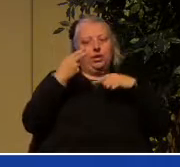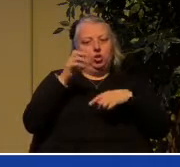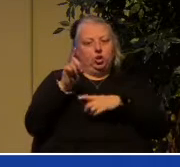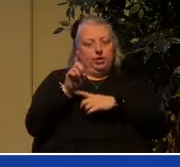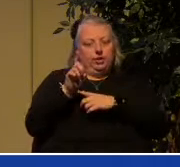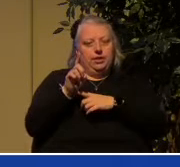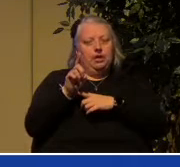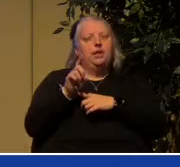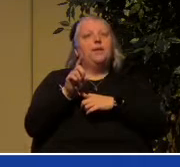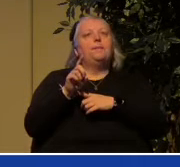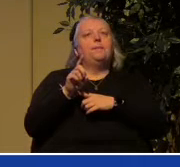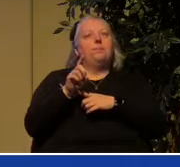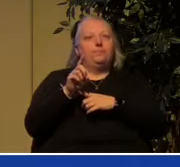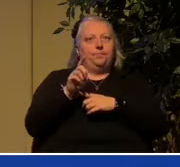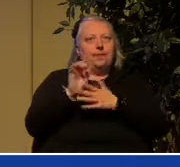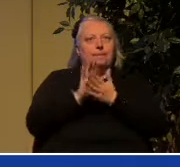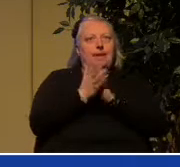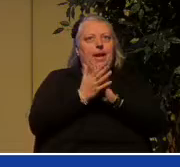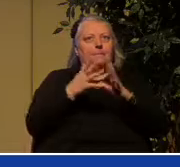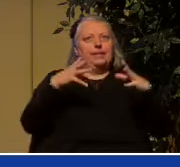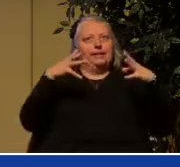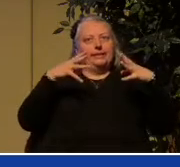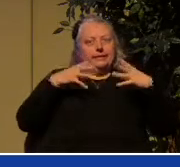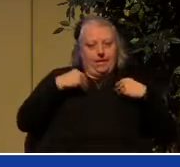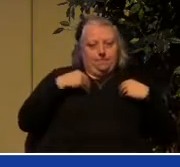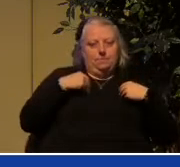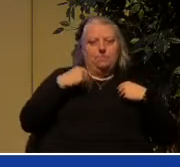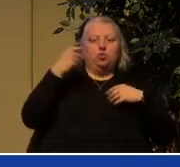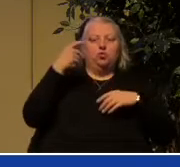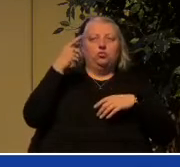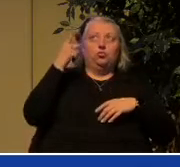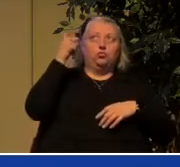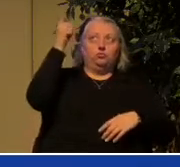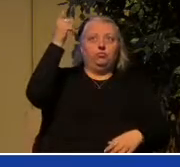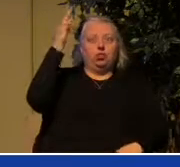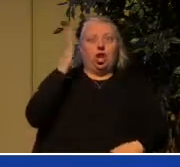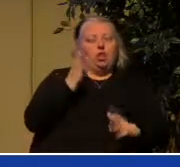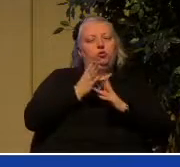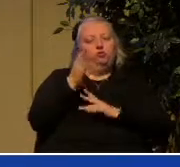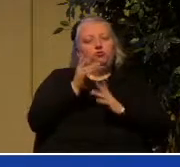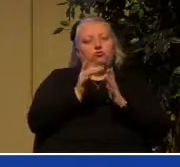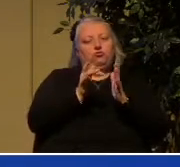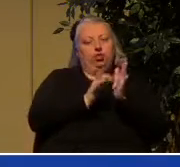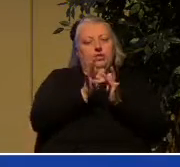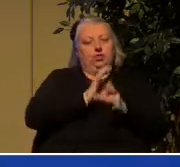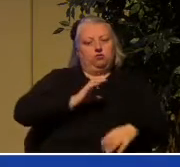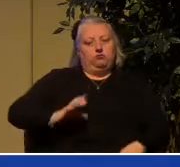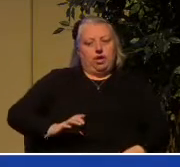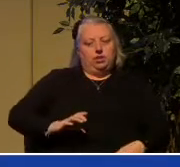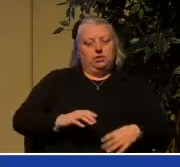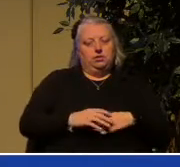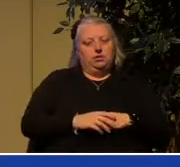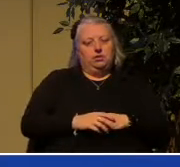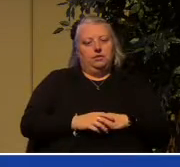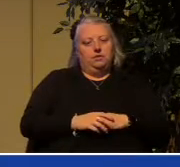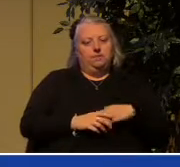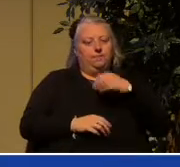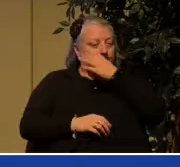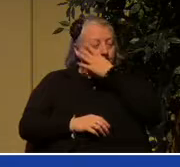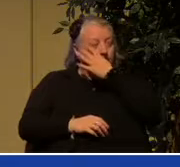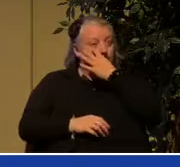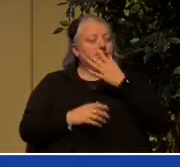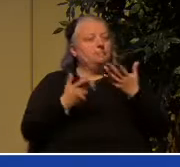God through Jesus Christ you see there's an inheritance we have to be